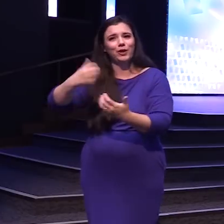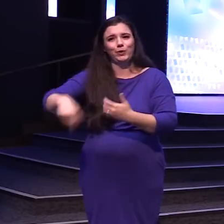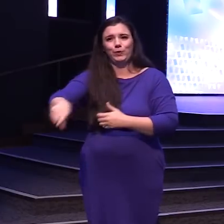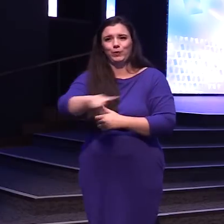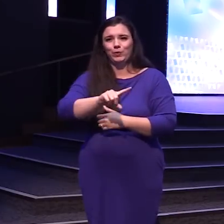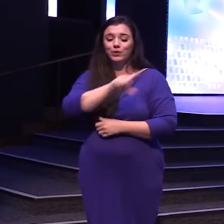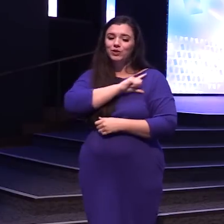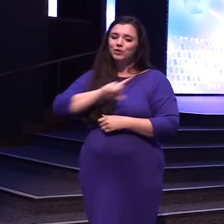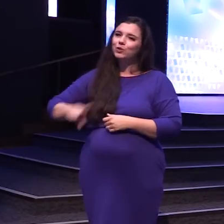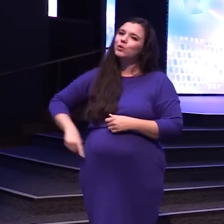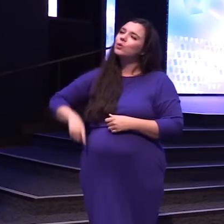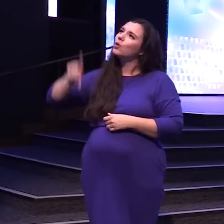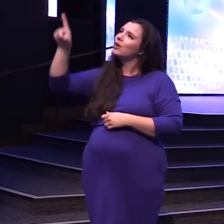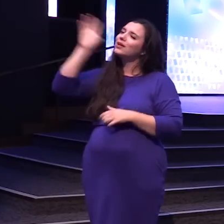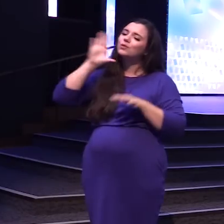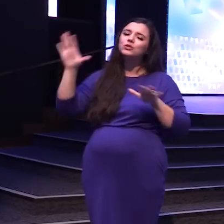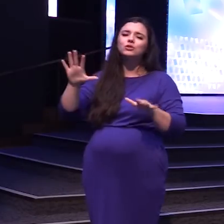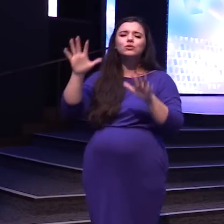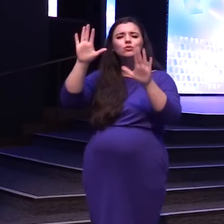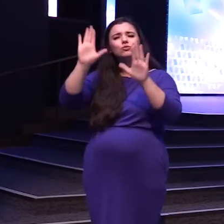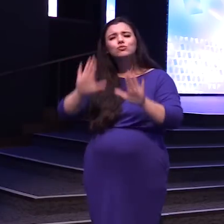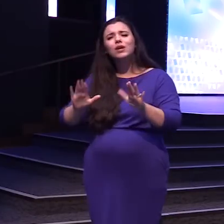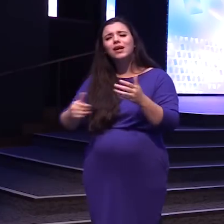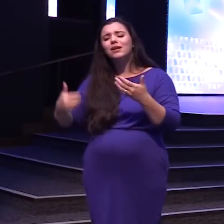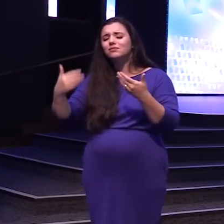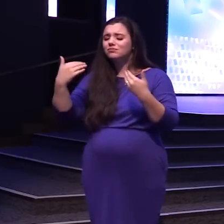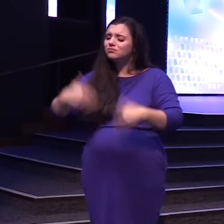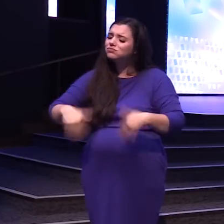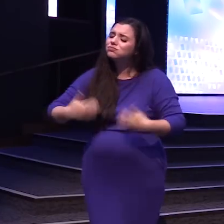The Lord will do Great wonders Among you